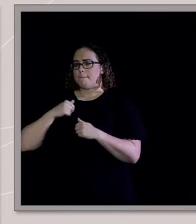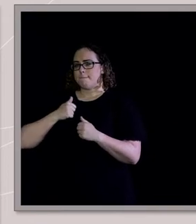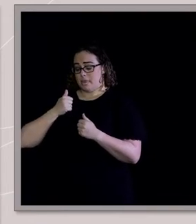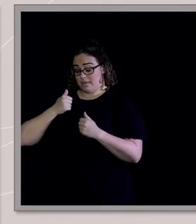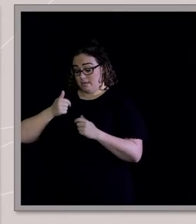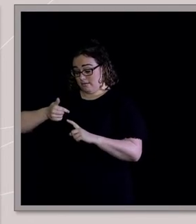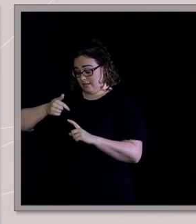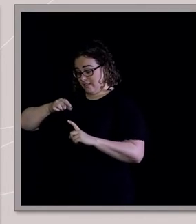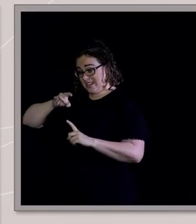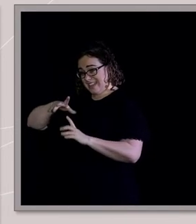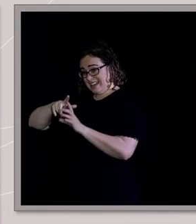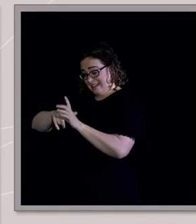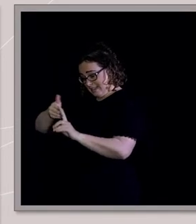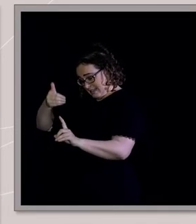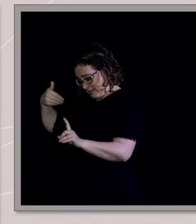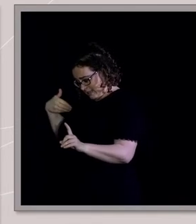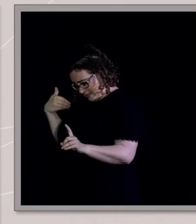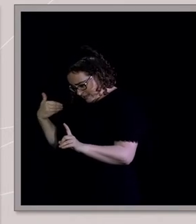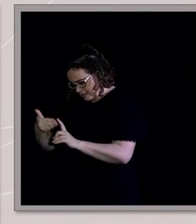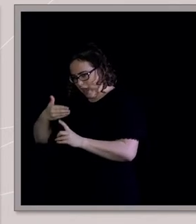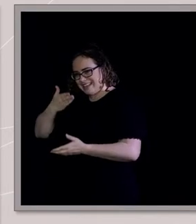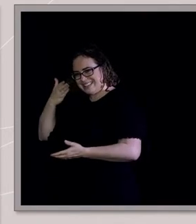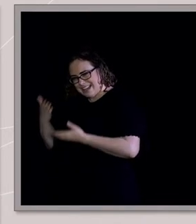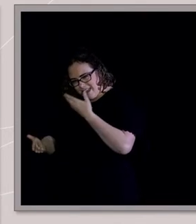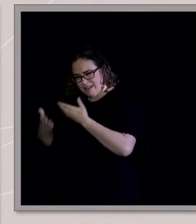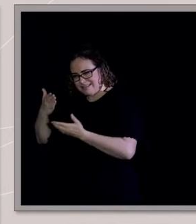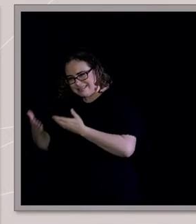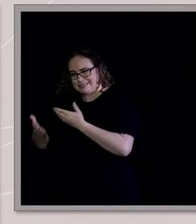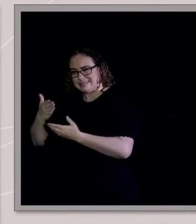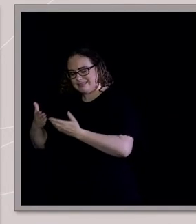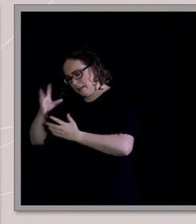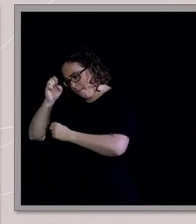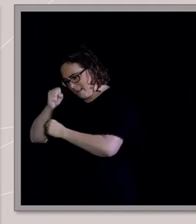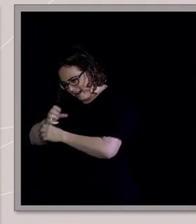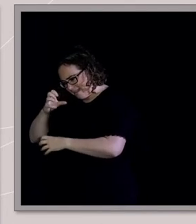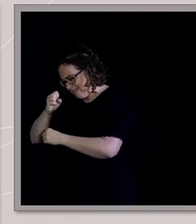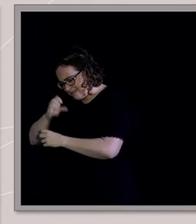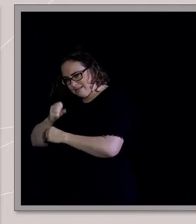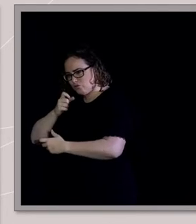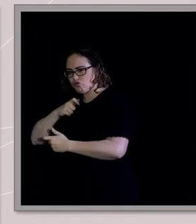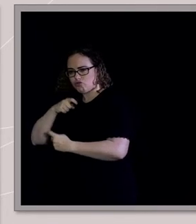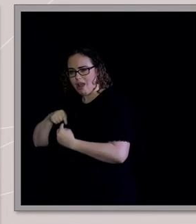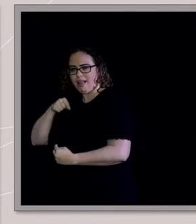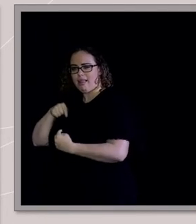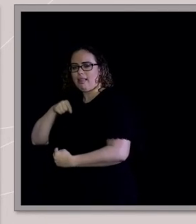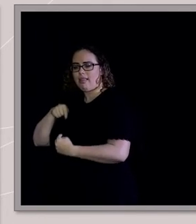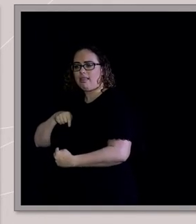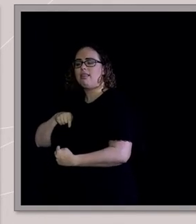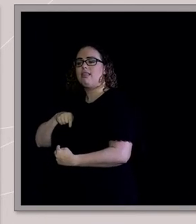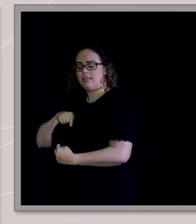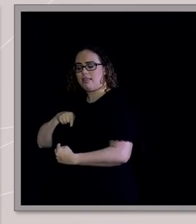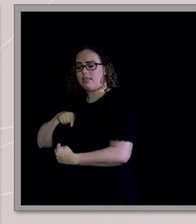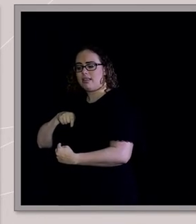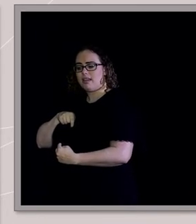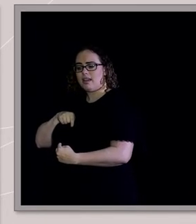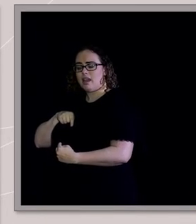my head for 10 years, the painful process of being honest about those doubts and bringing it out, the costs